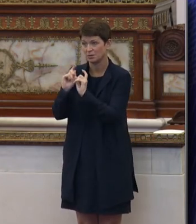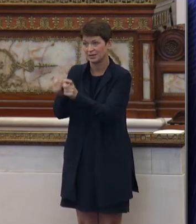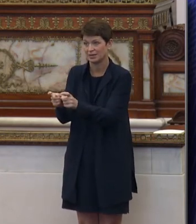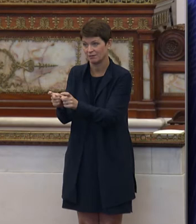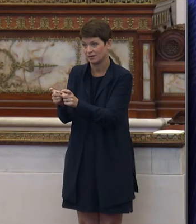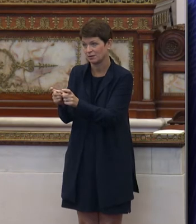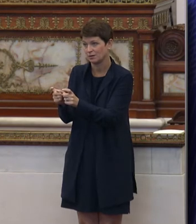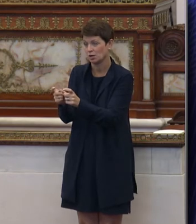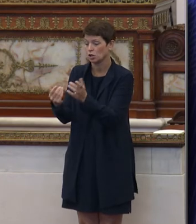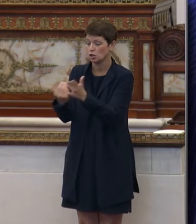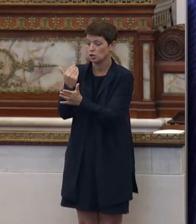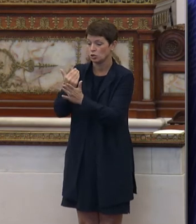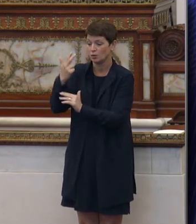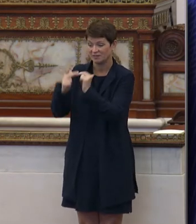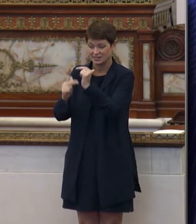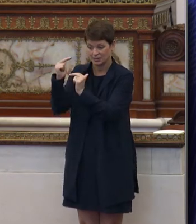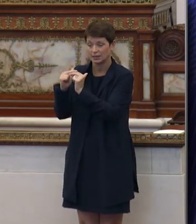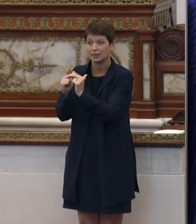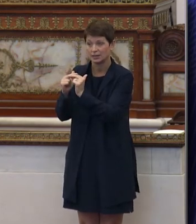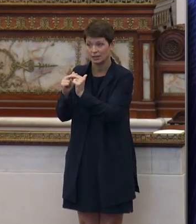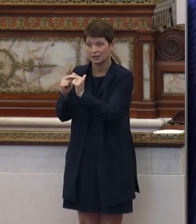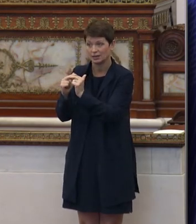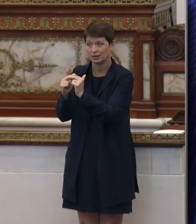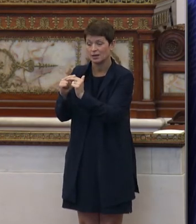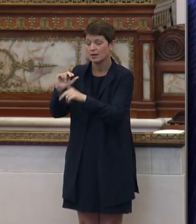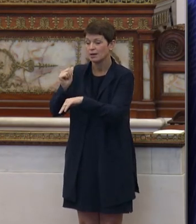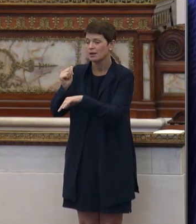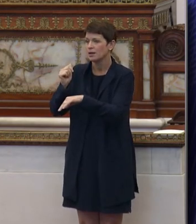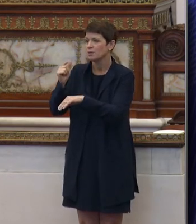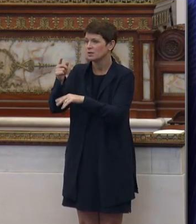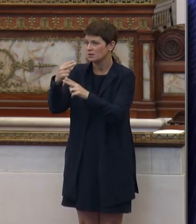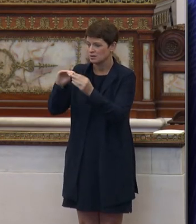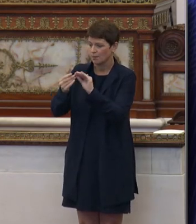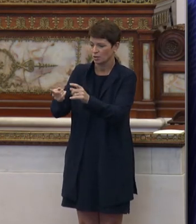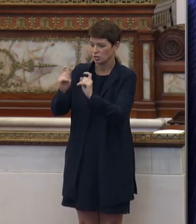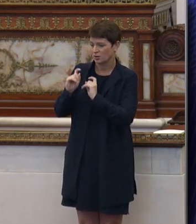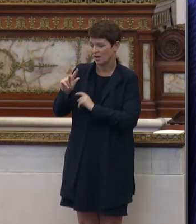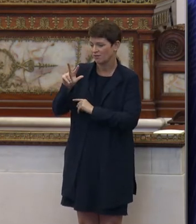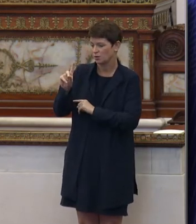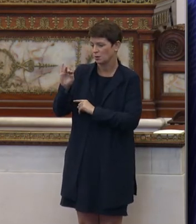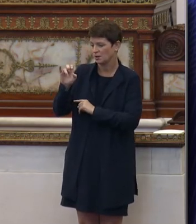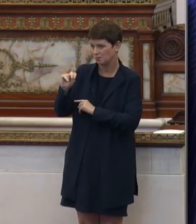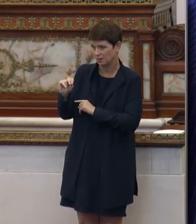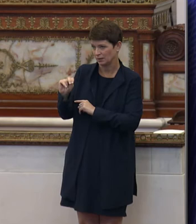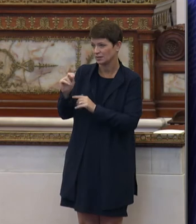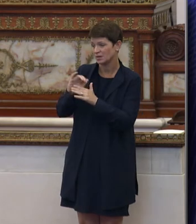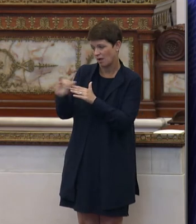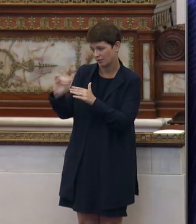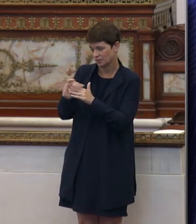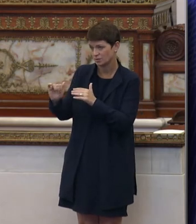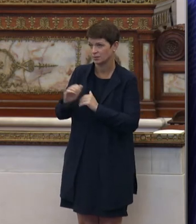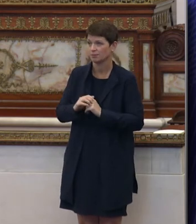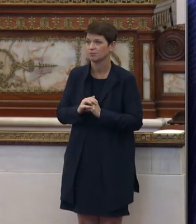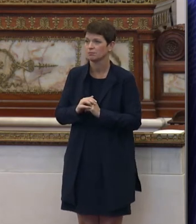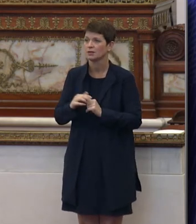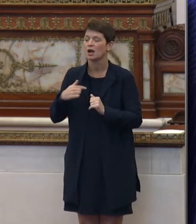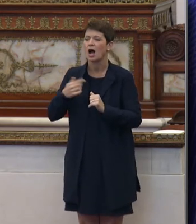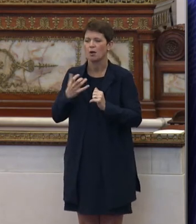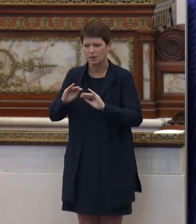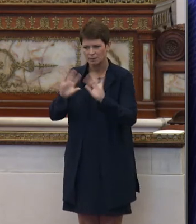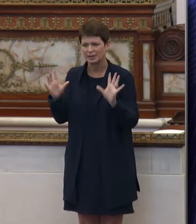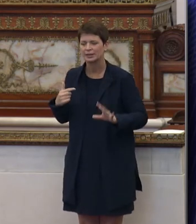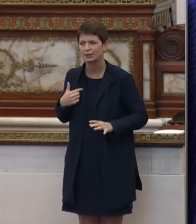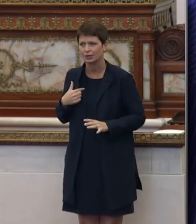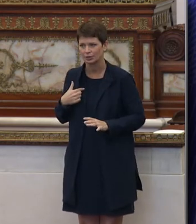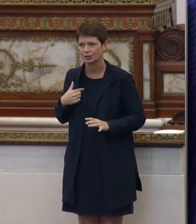a new facility based on the number that you gave us of $31 million. And I want to be clear